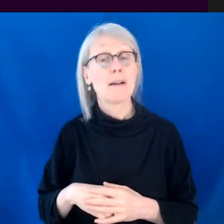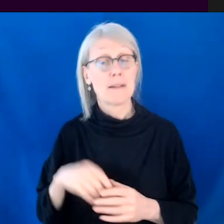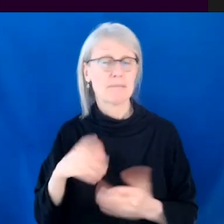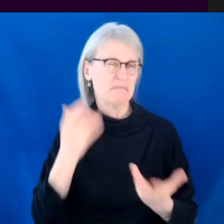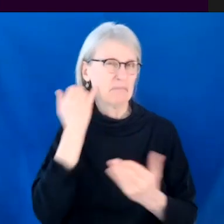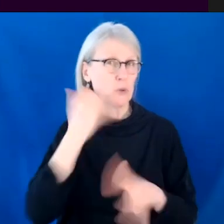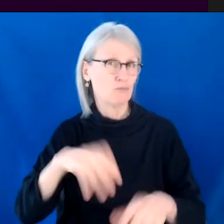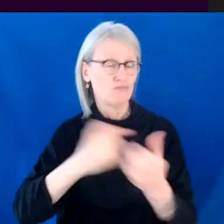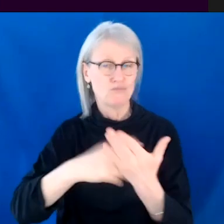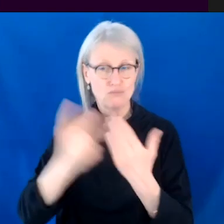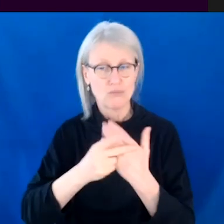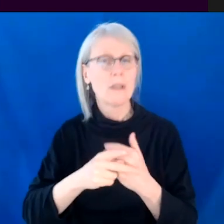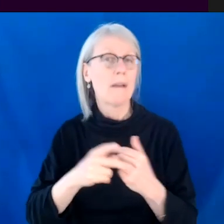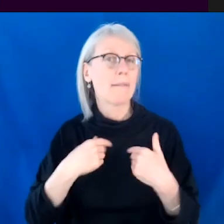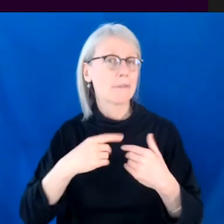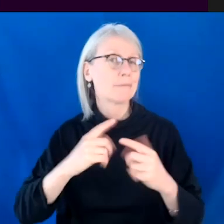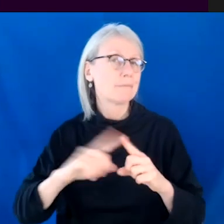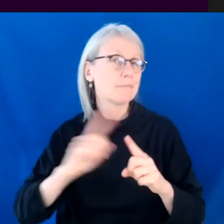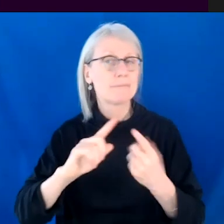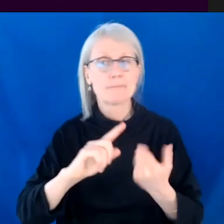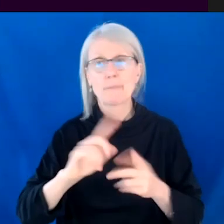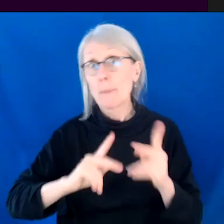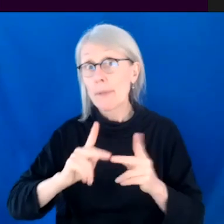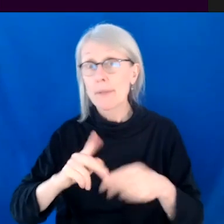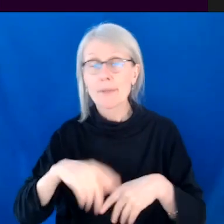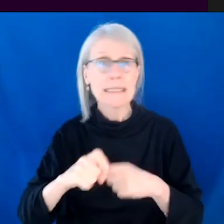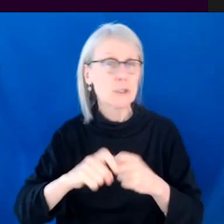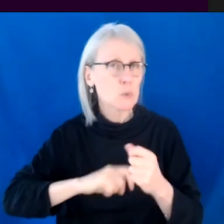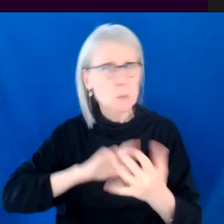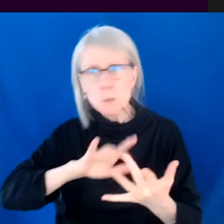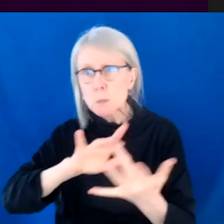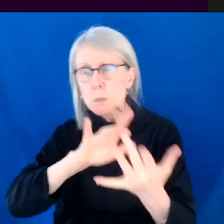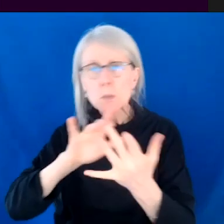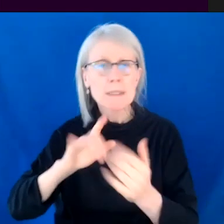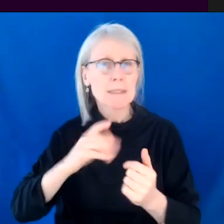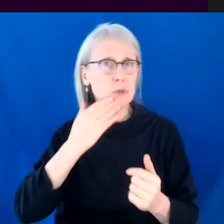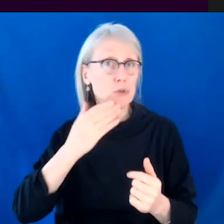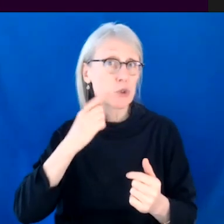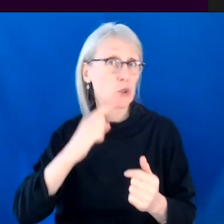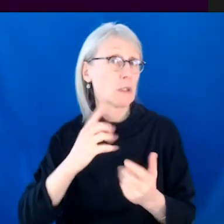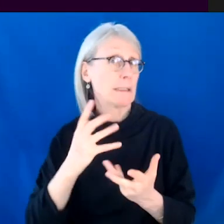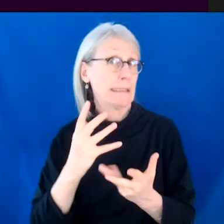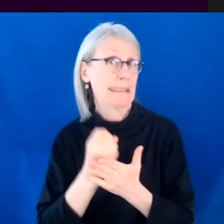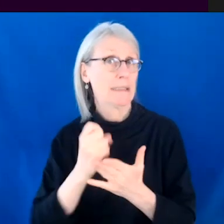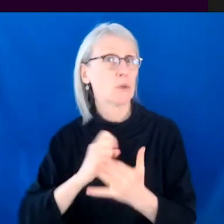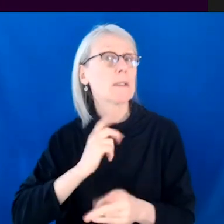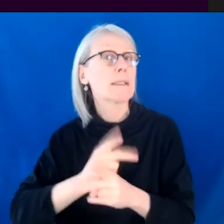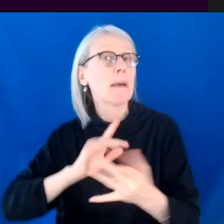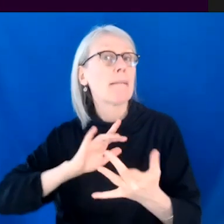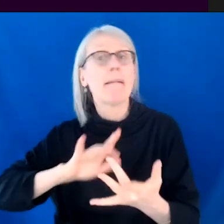that are in your program, um, that you might meet and keep in touch with, which is a great touchstone for you to have people to